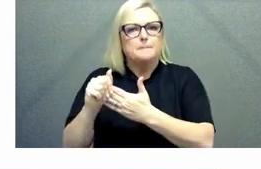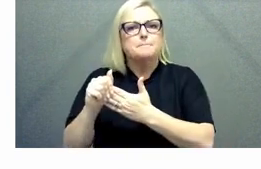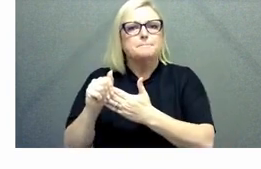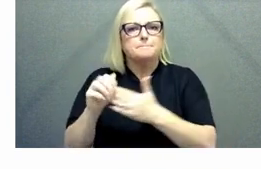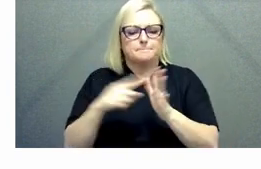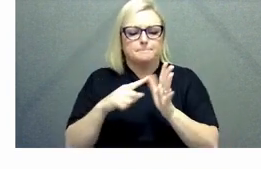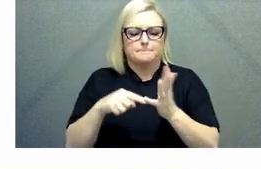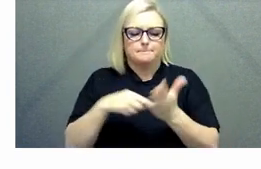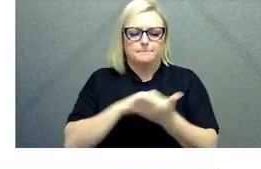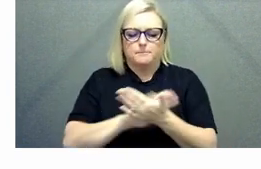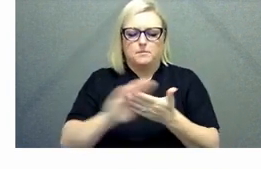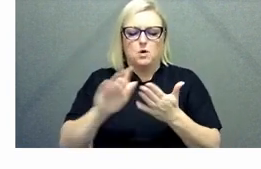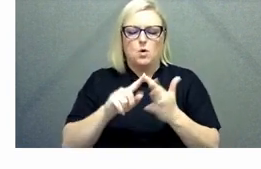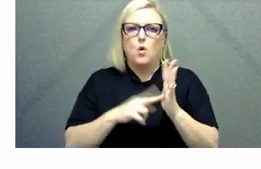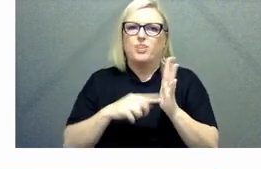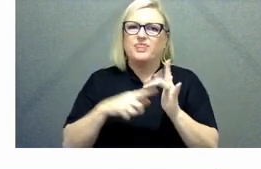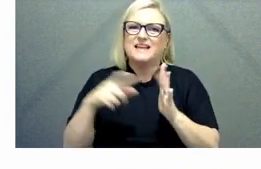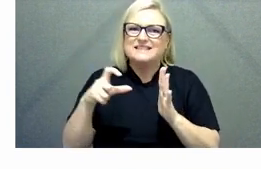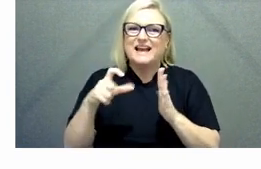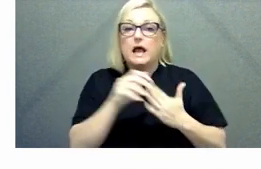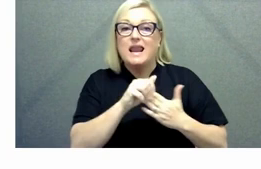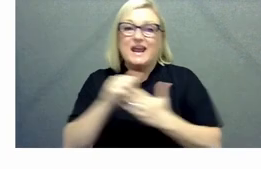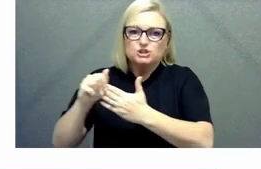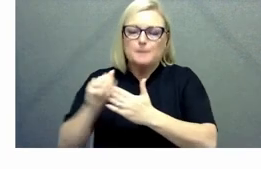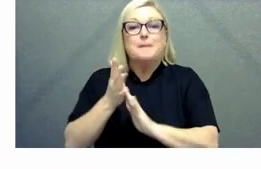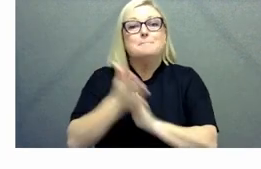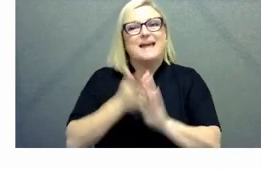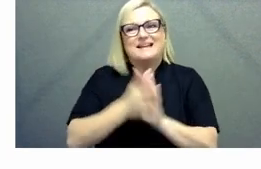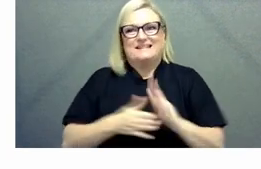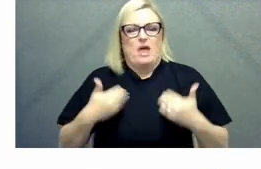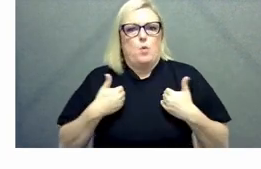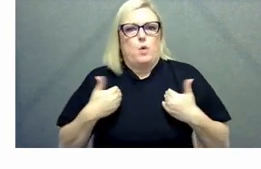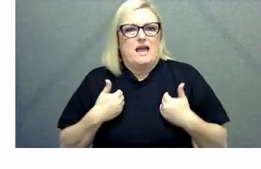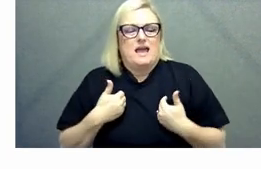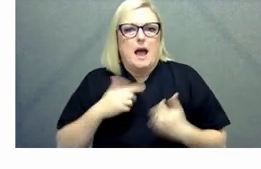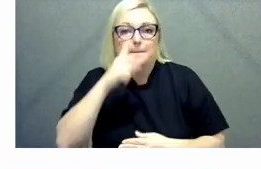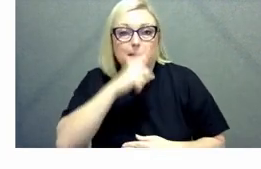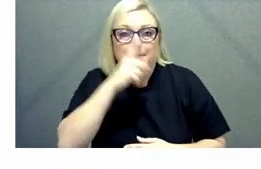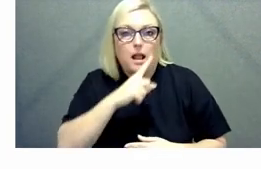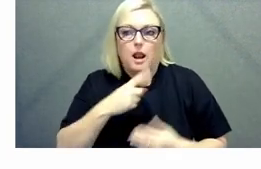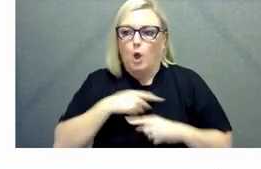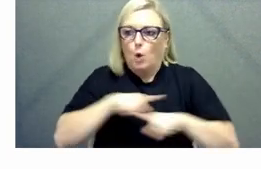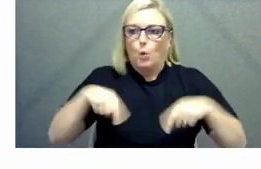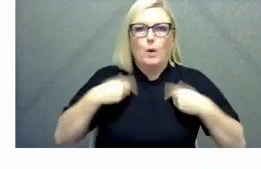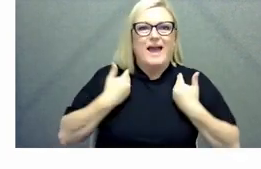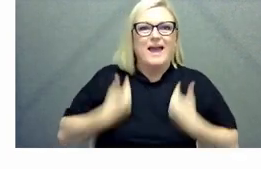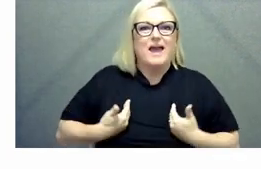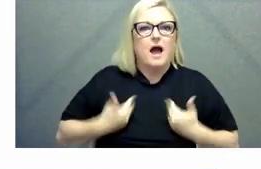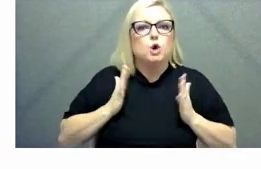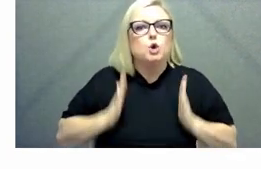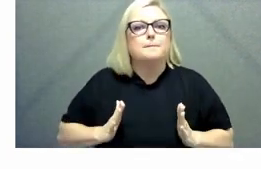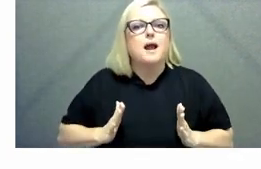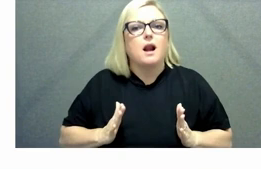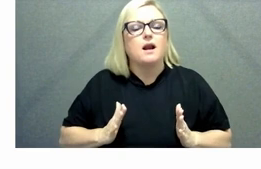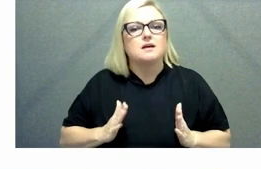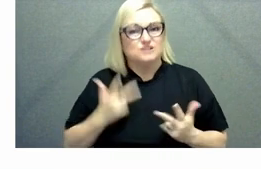whole of yourself to to your leadership task and thinking about showing well showing your vulnerability showing